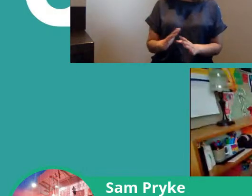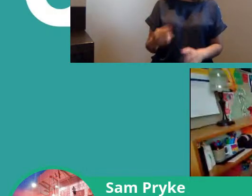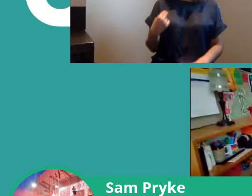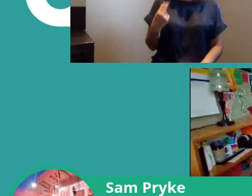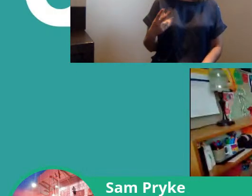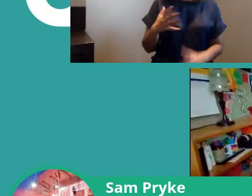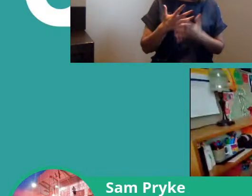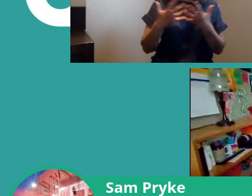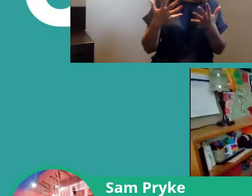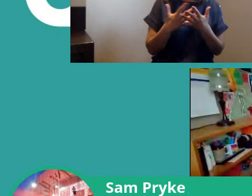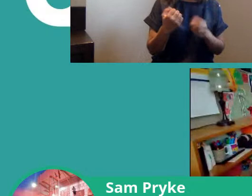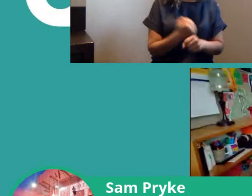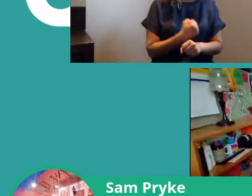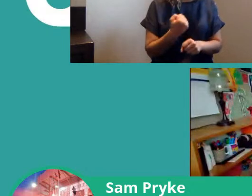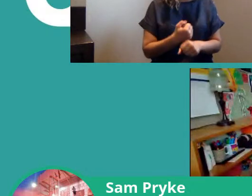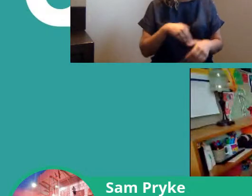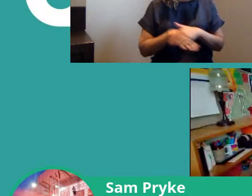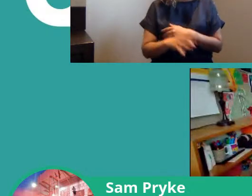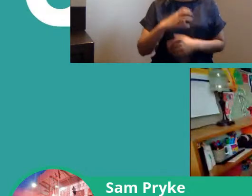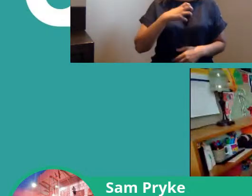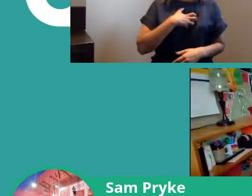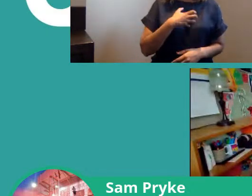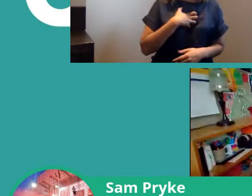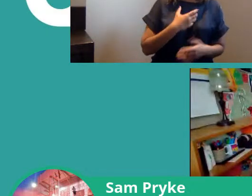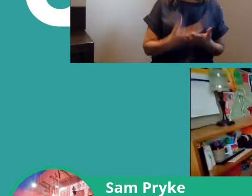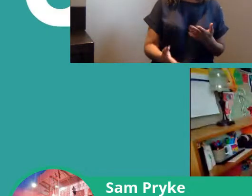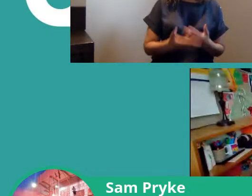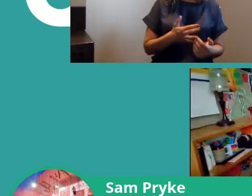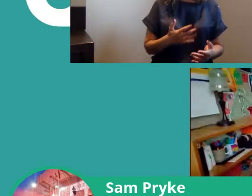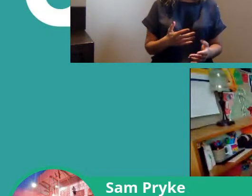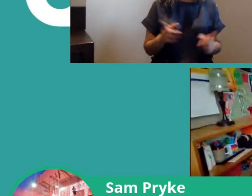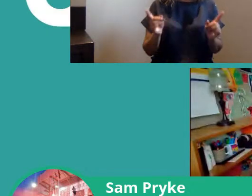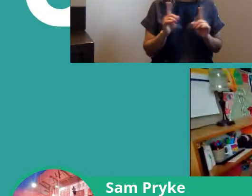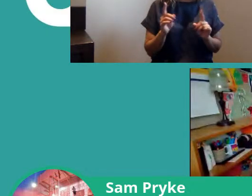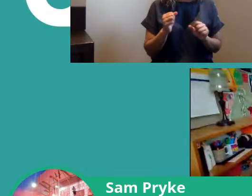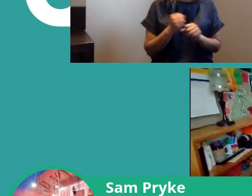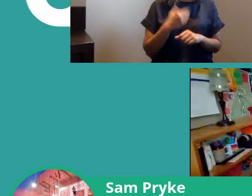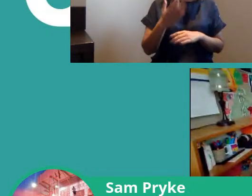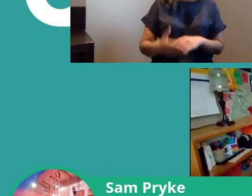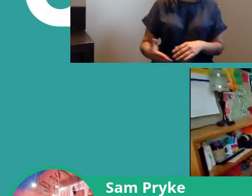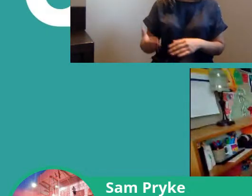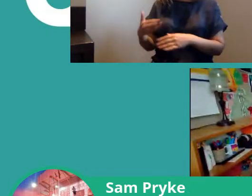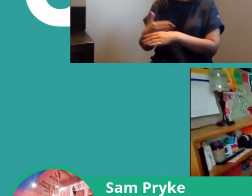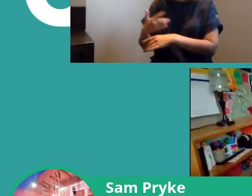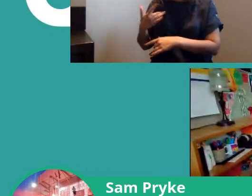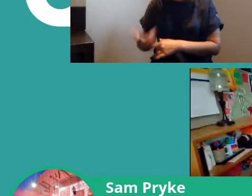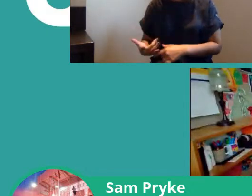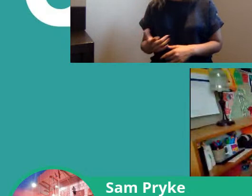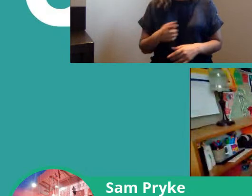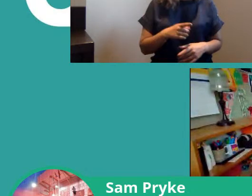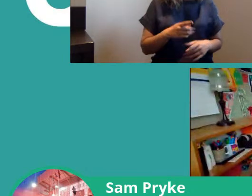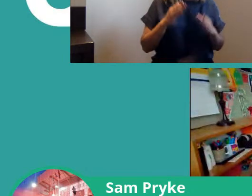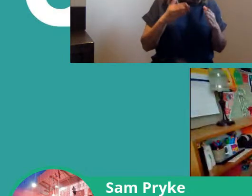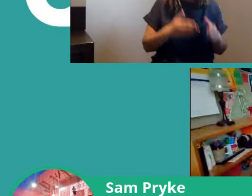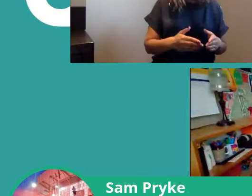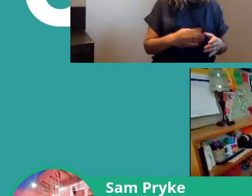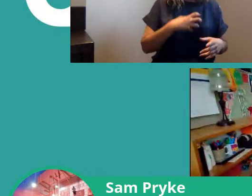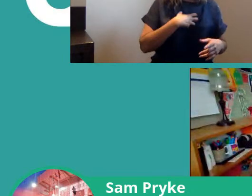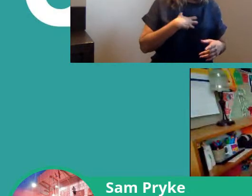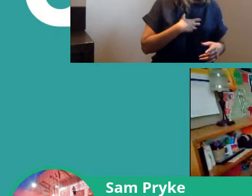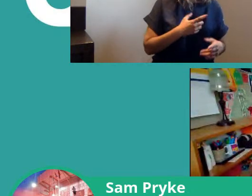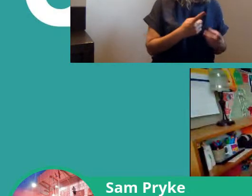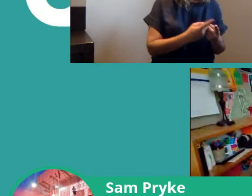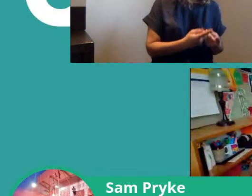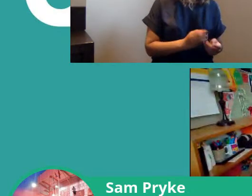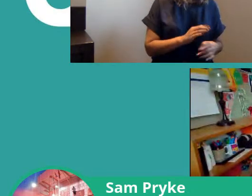you've got so much to do as a trade union it's never mind what you're having to do on top of your job which is what you're already doing way over the hours that you paid